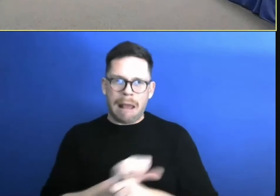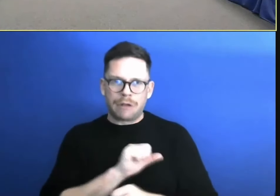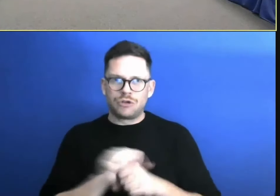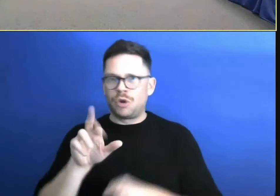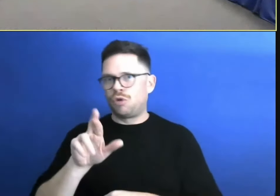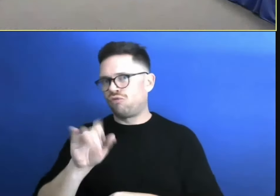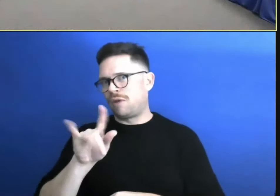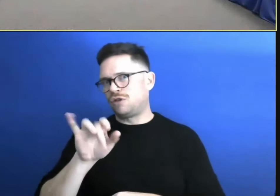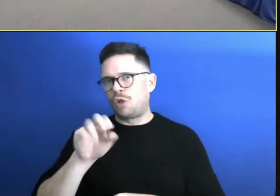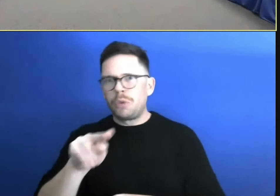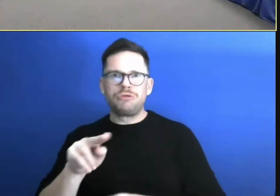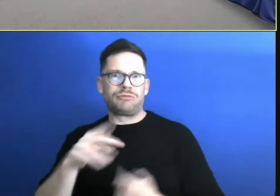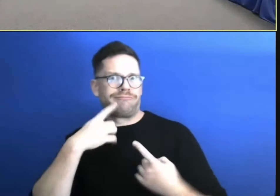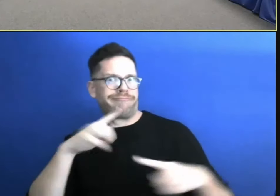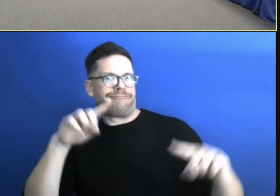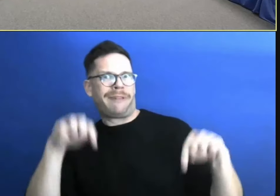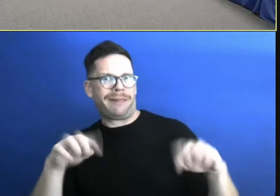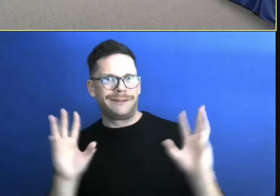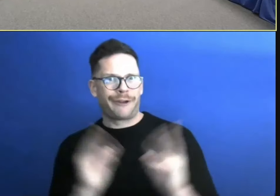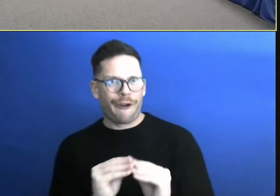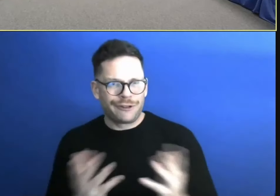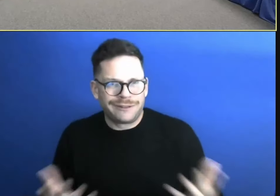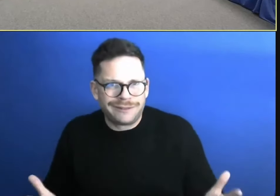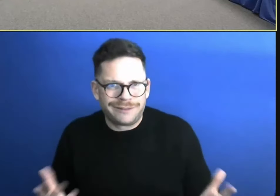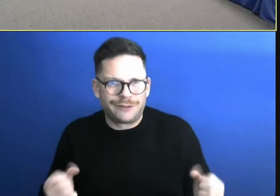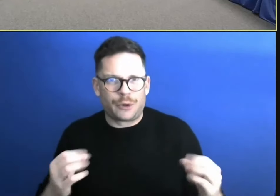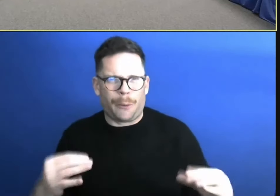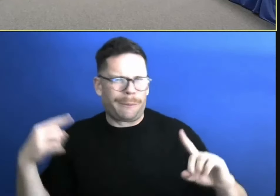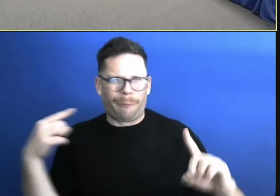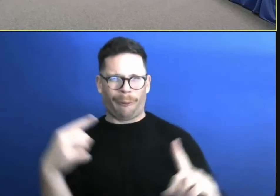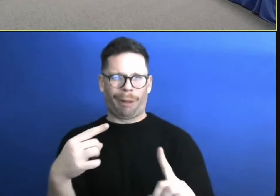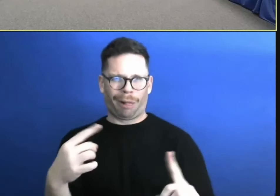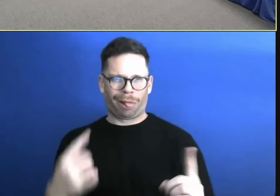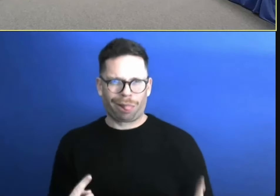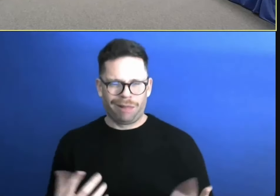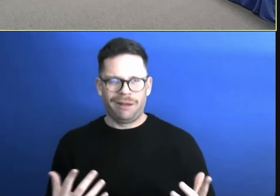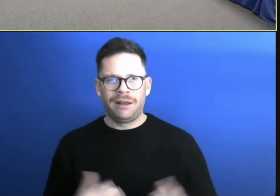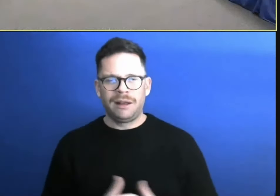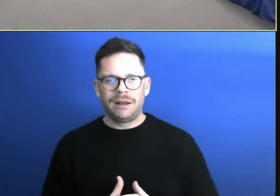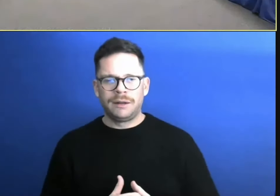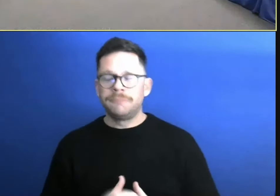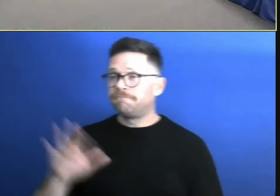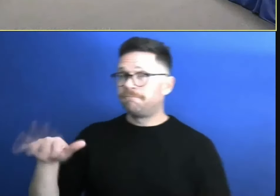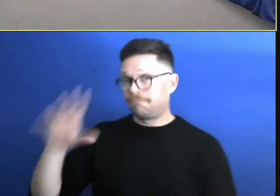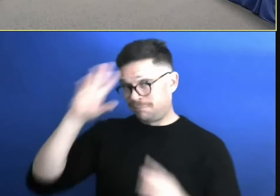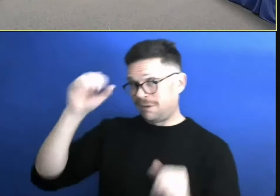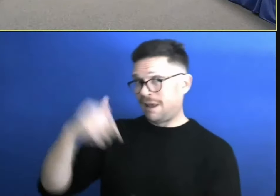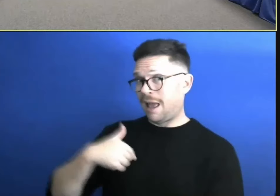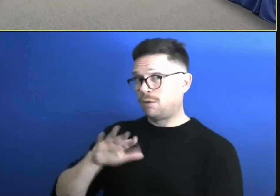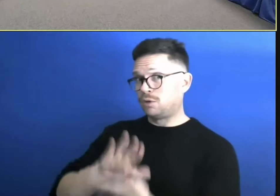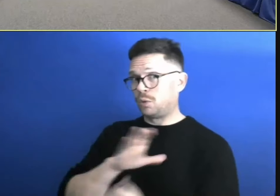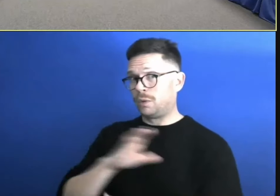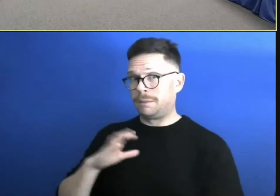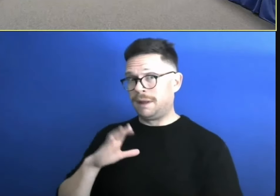effort. Right. And, and I, and I, I see the best as well. So, um, well, I was a school committee member from 1998